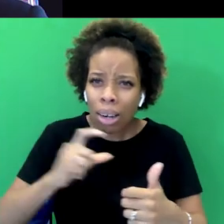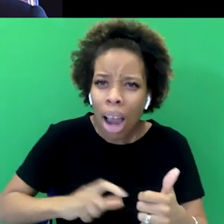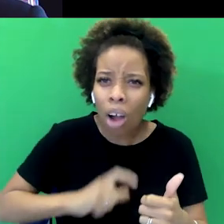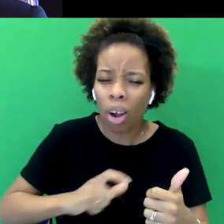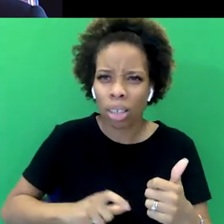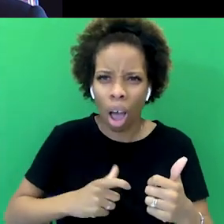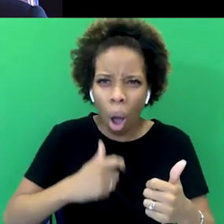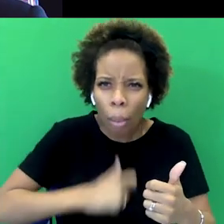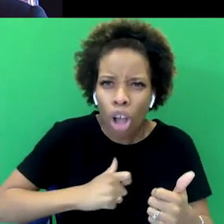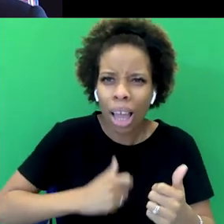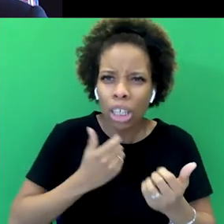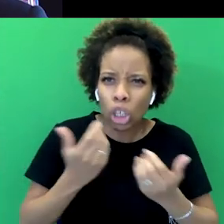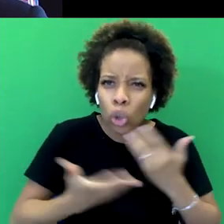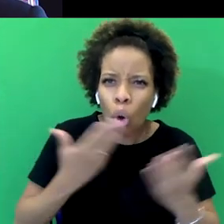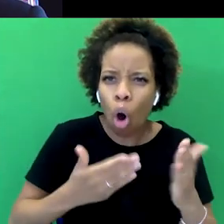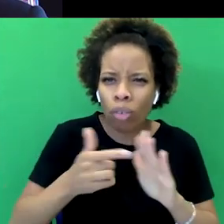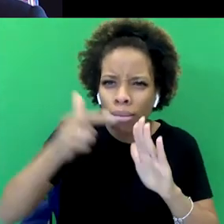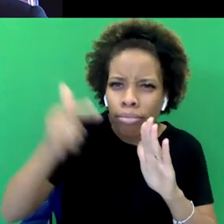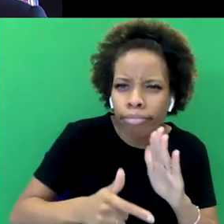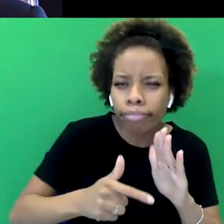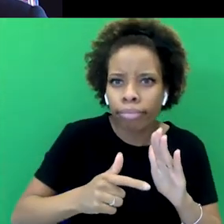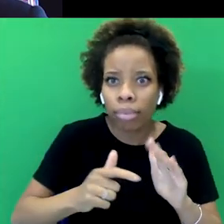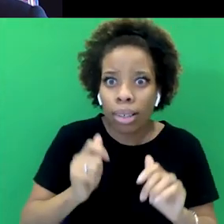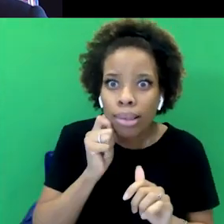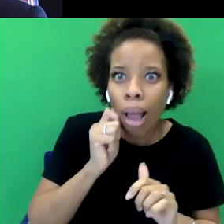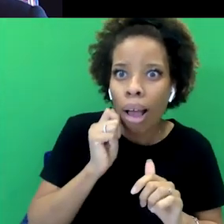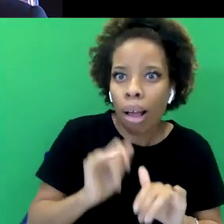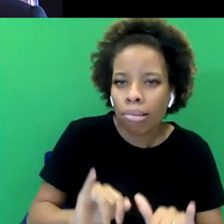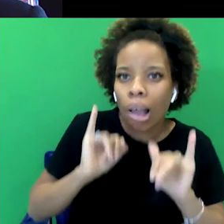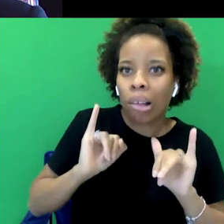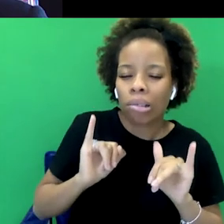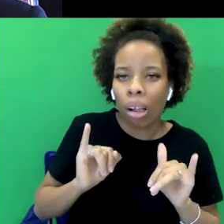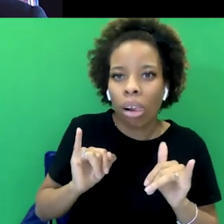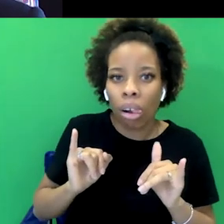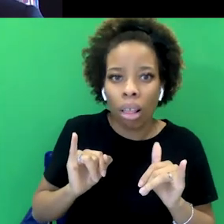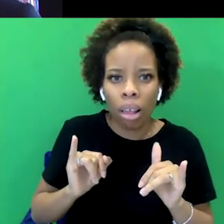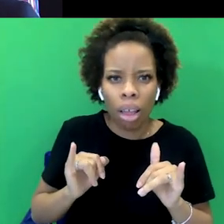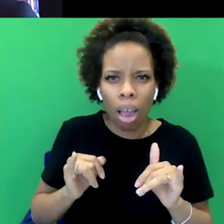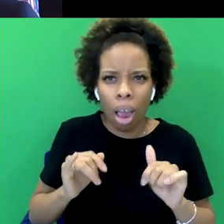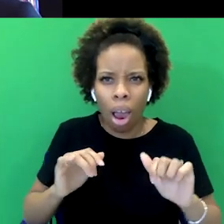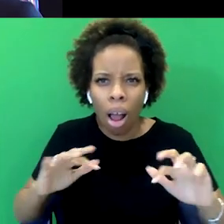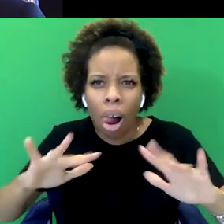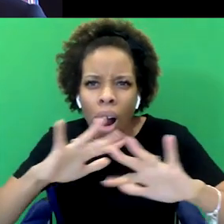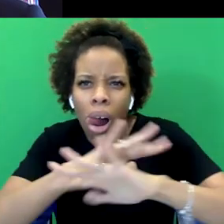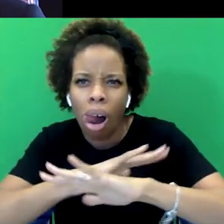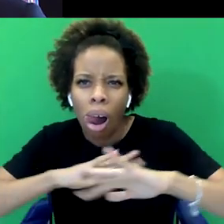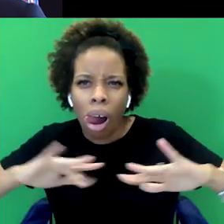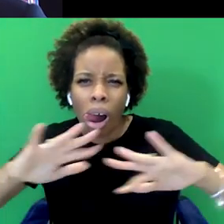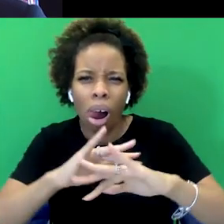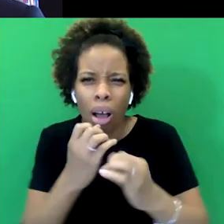stories, scandals, know, human, messy human, greeds and sins, all that kind of stuff.